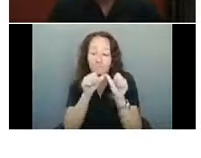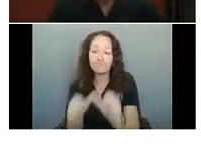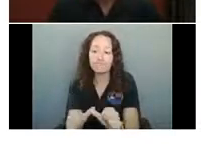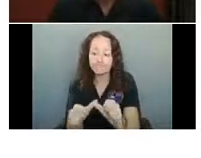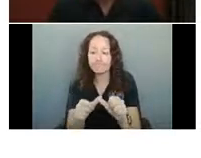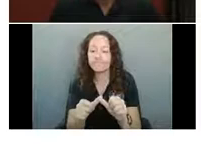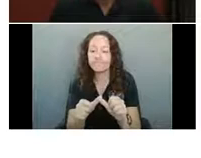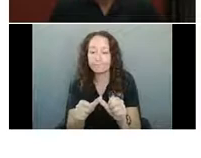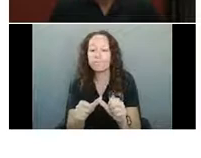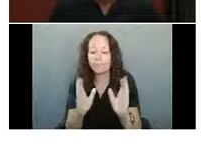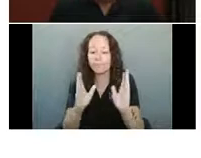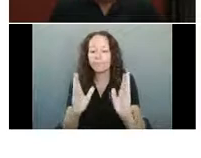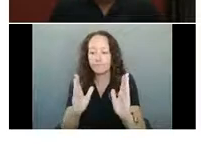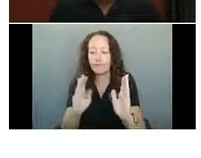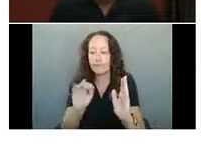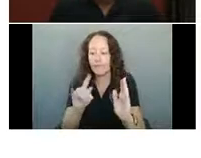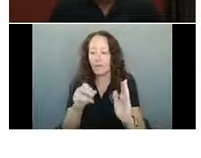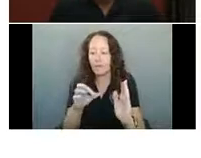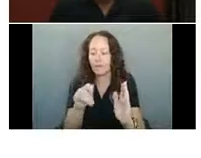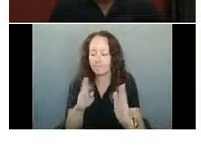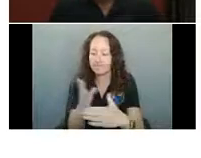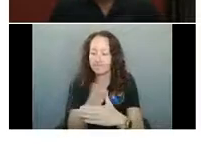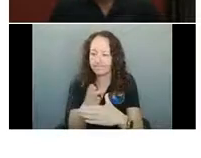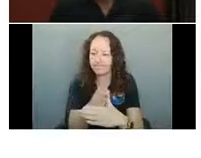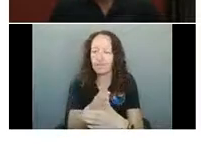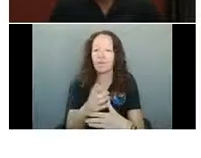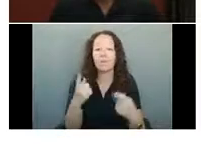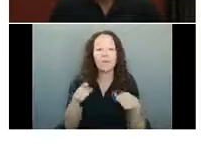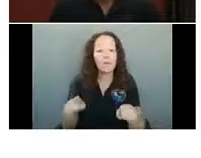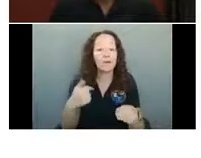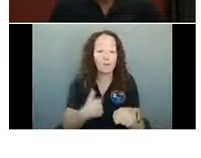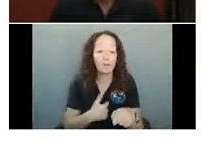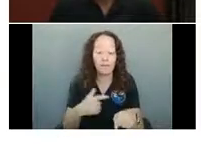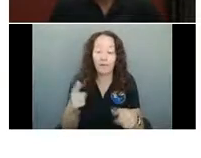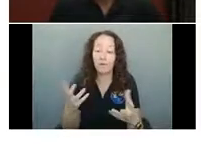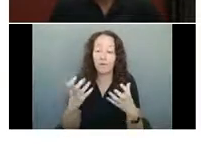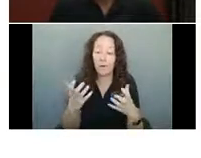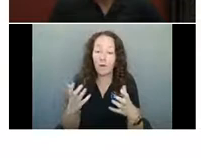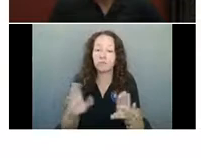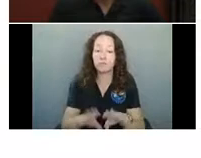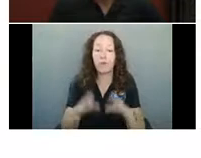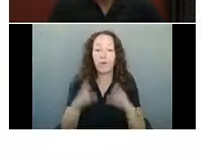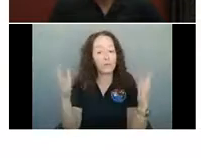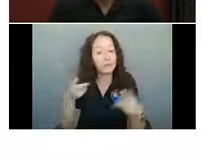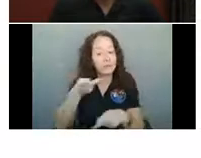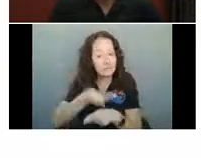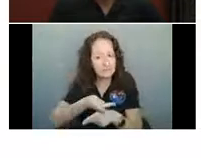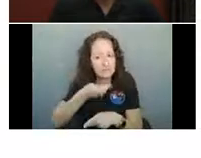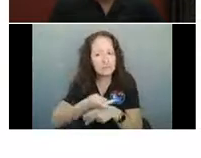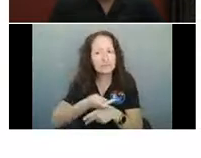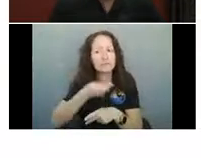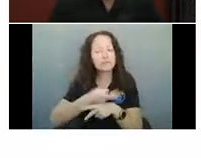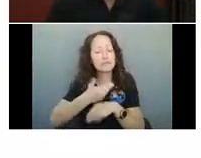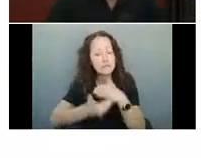that we do it with caution. I want to get everyone open and I fully understand the need to get our businesses operating.